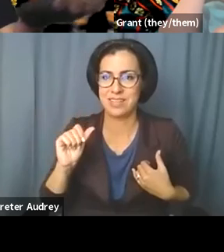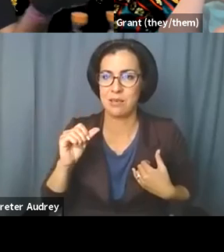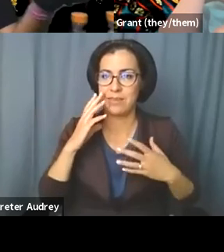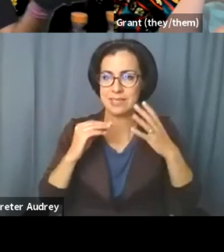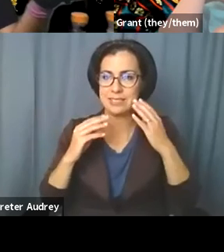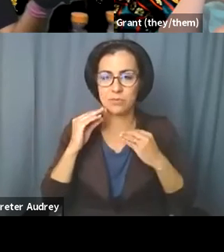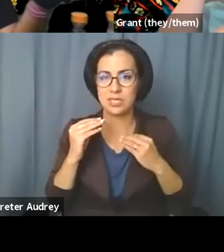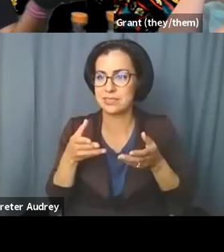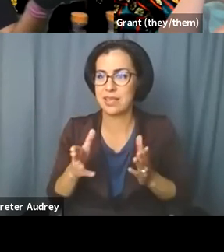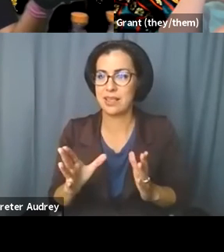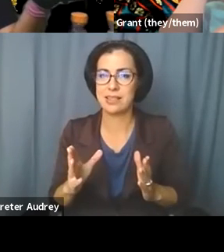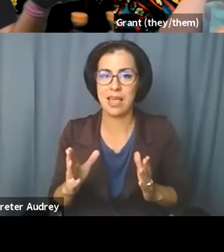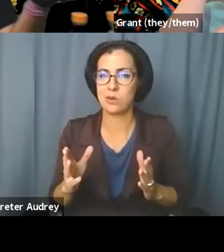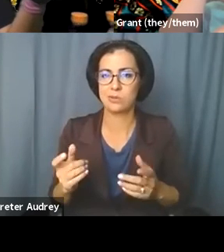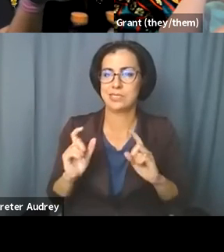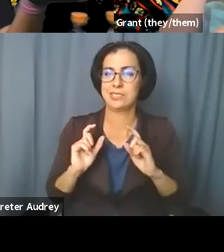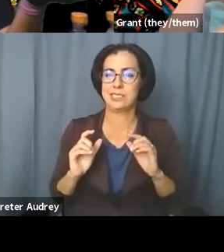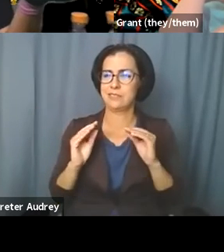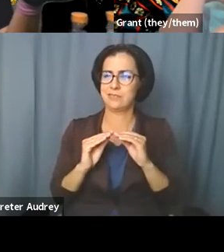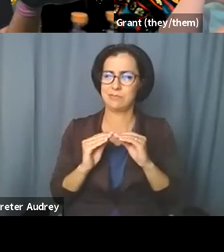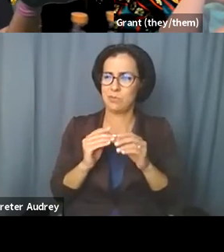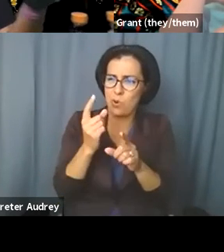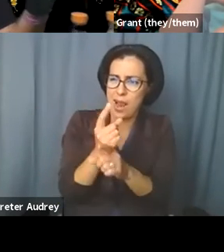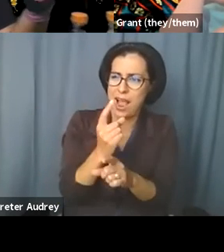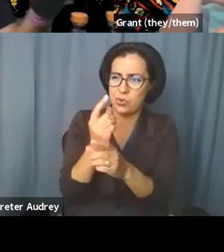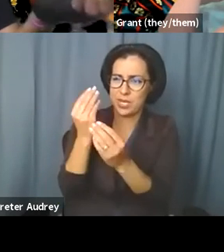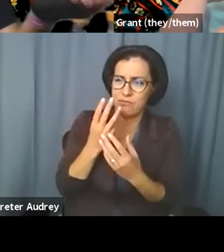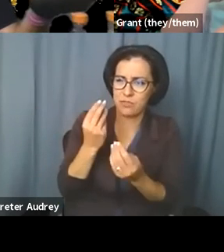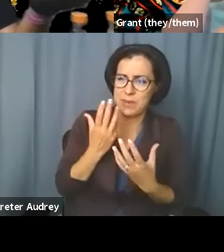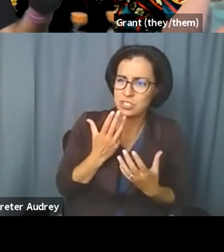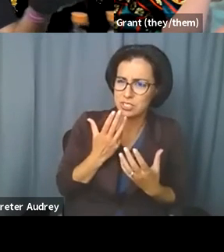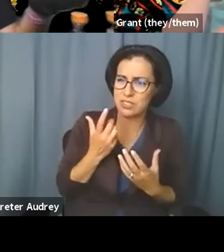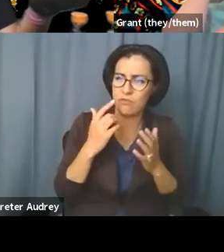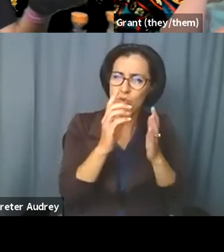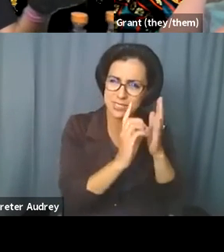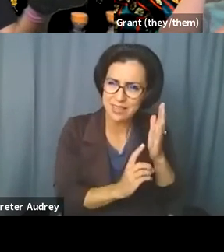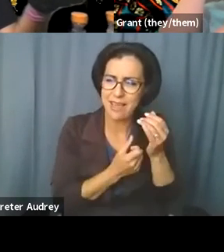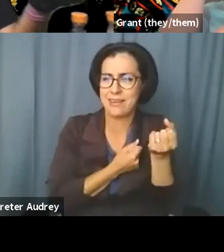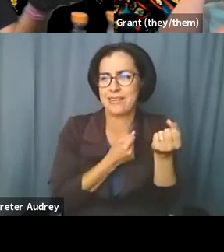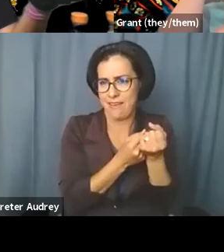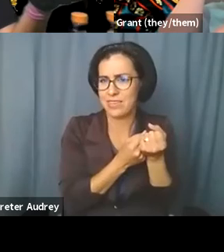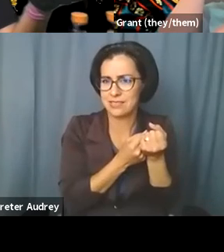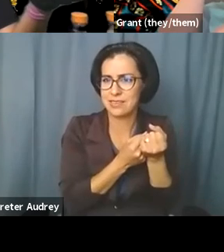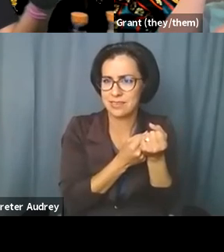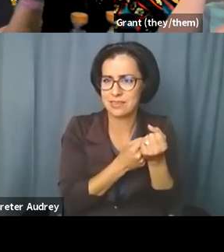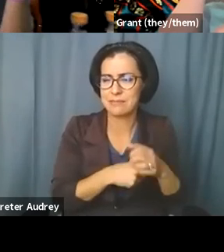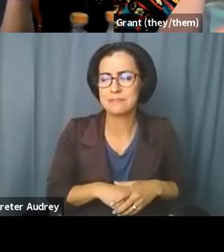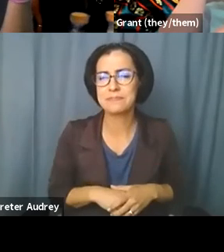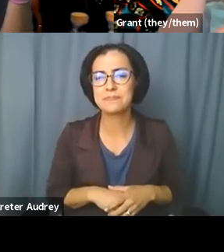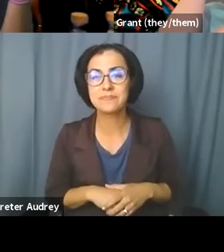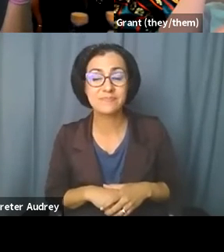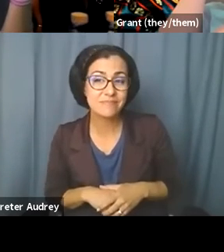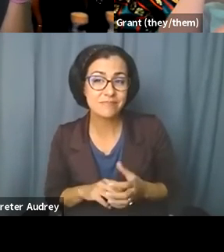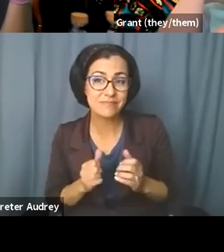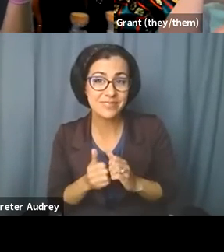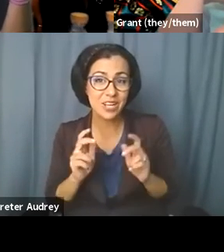again, it's just, it's, it's just giving me, um, more, more accurate information to design and advocate around. Um, and how can